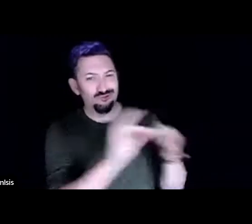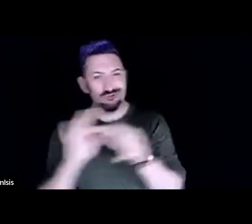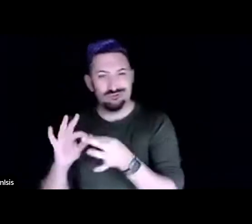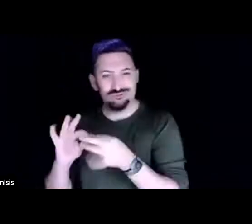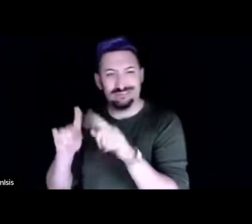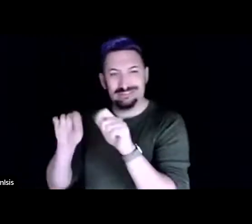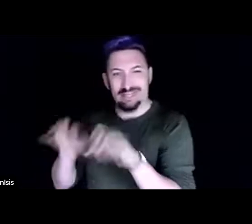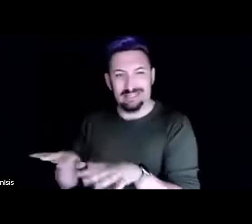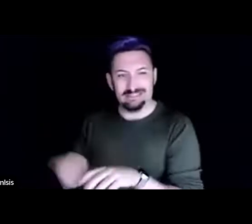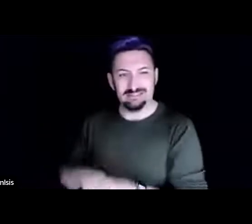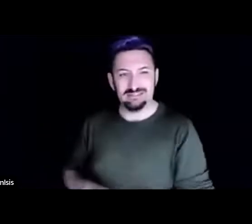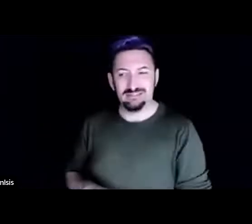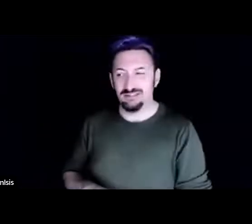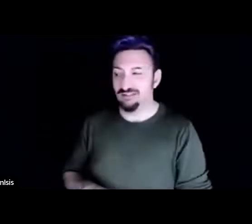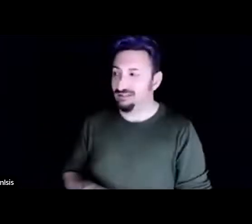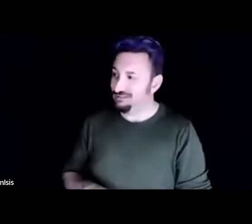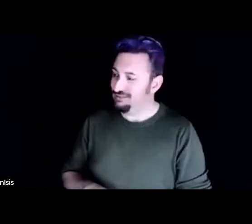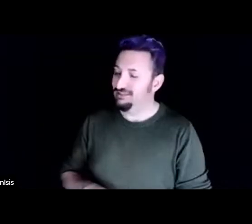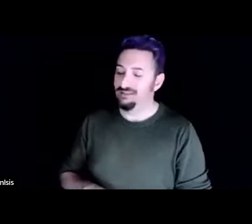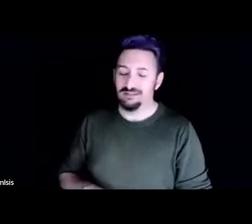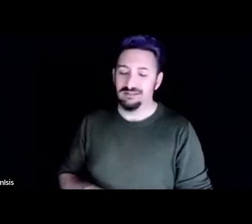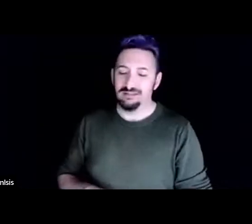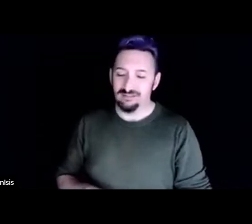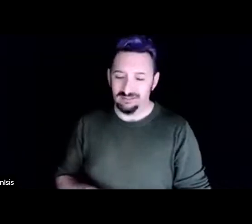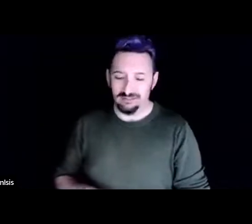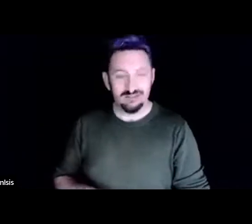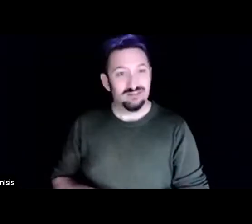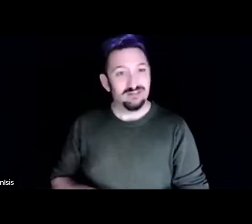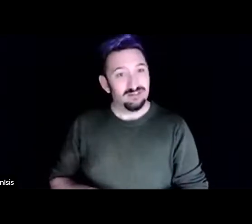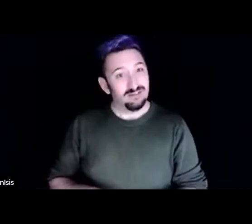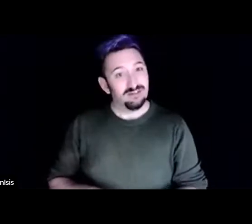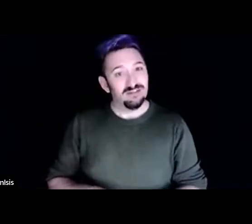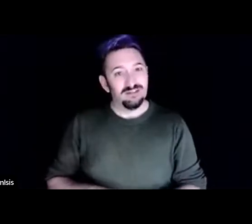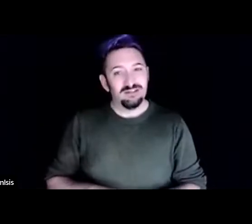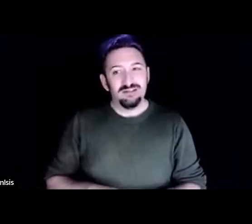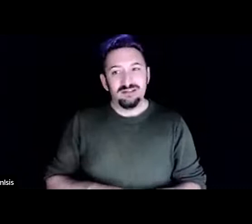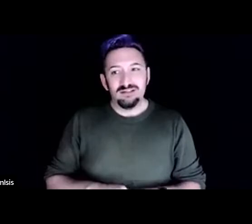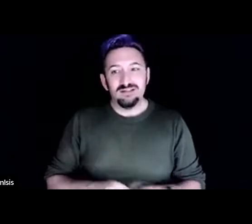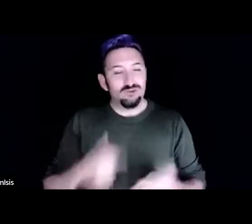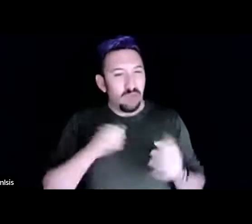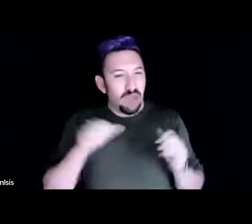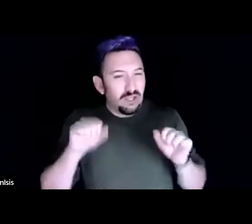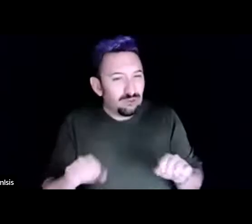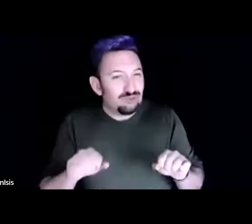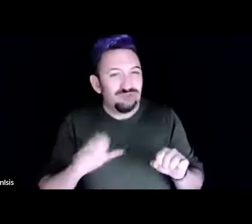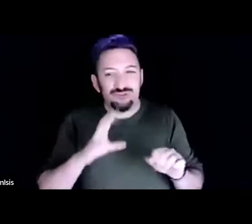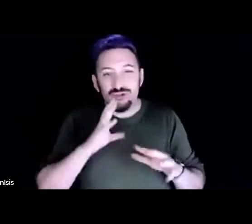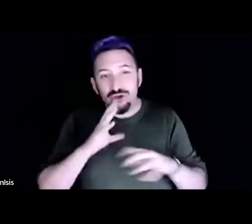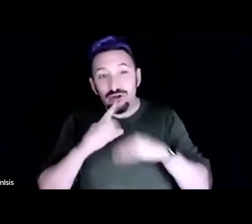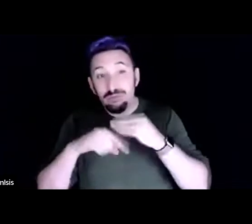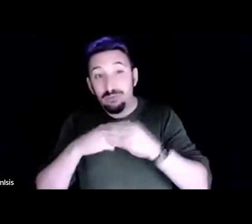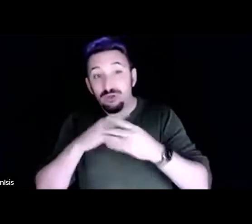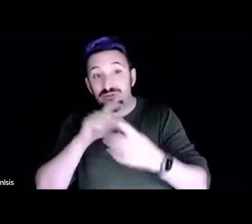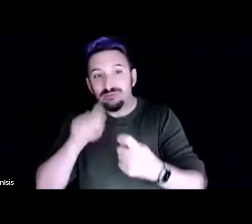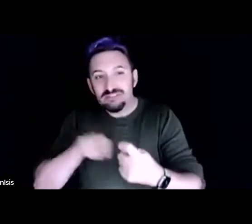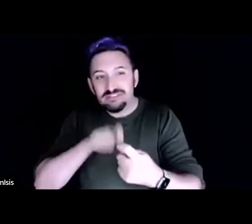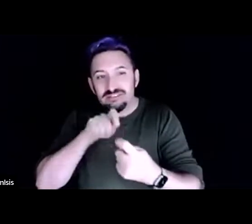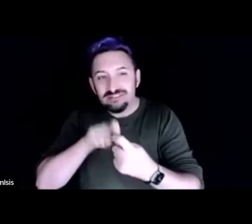right but when i could talk about a particular class's ability to work as a team